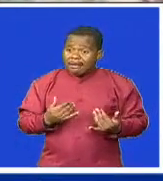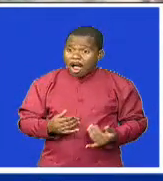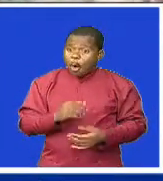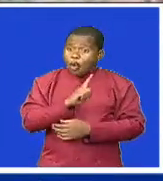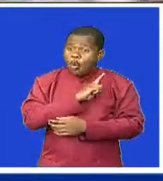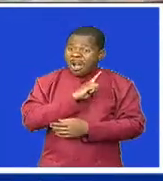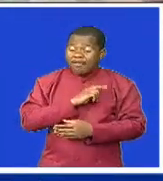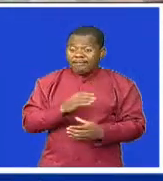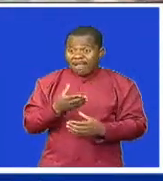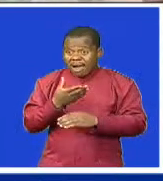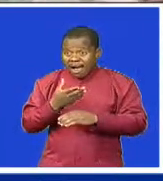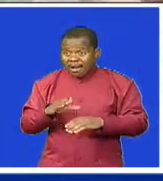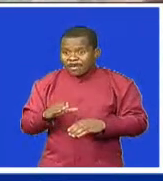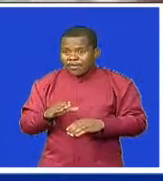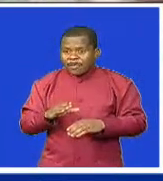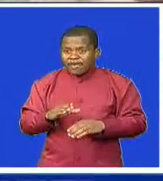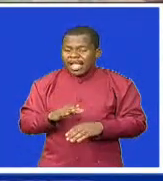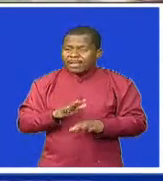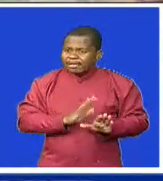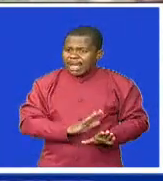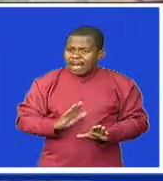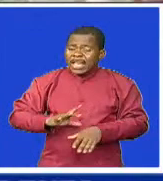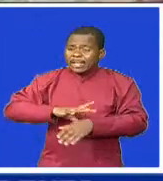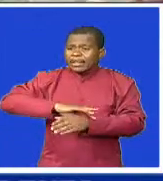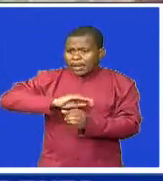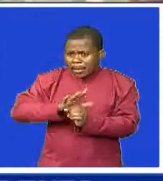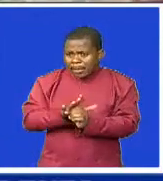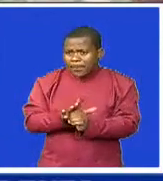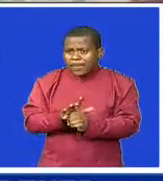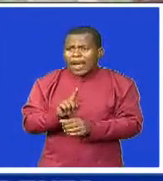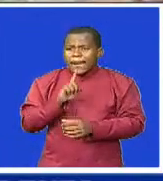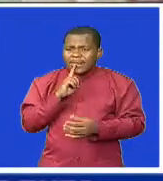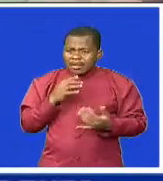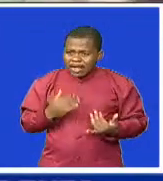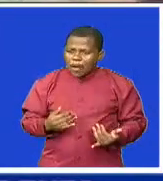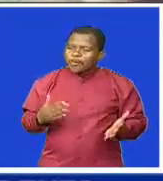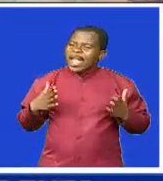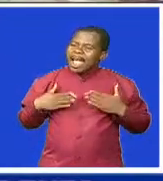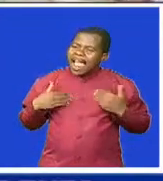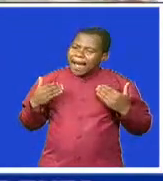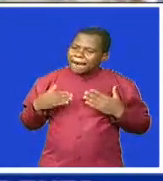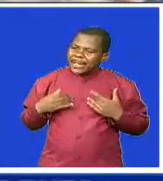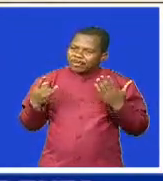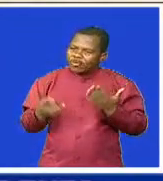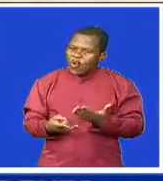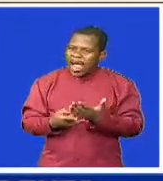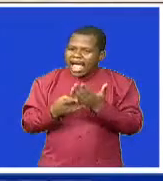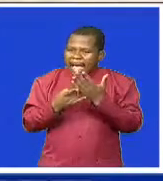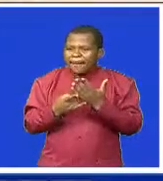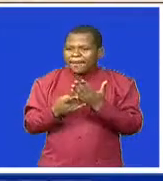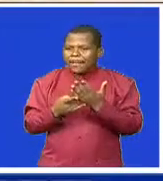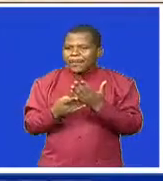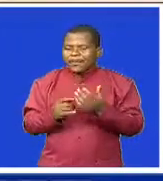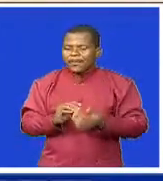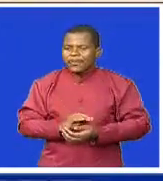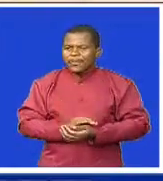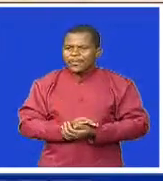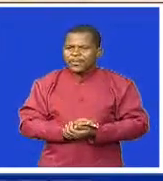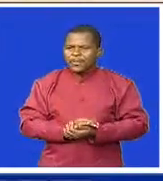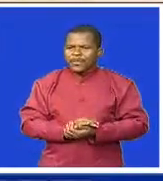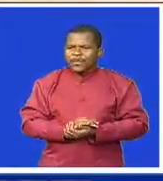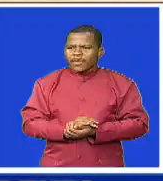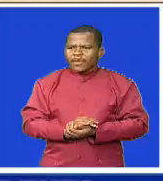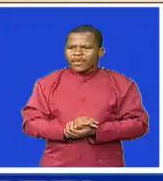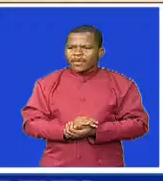coronavirus and it pleases the two of us to be able to assist in this small way. Ezuluni Chief Sviso